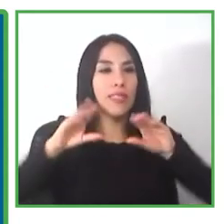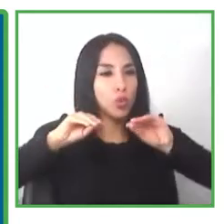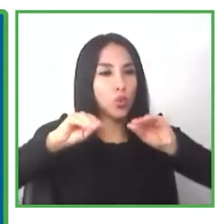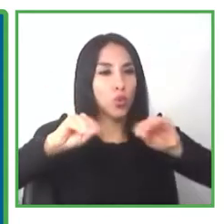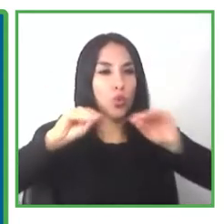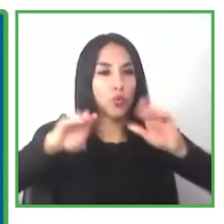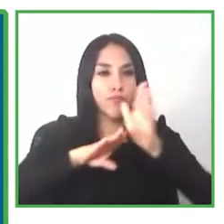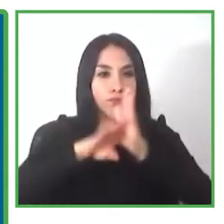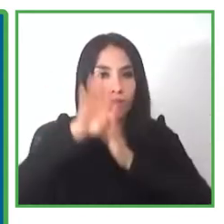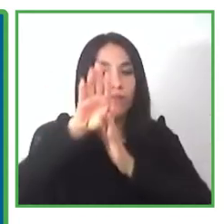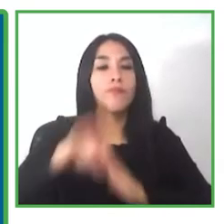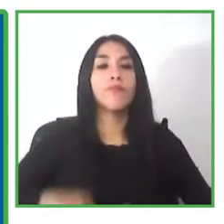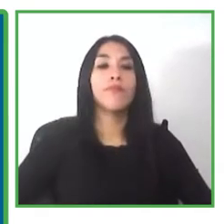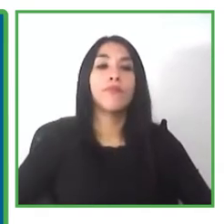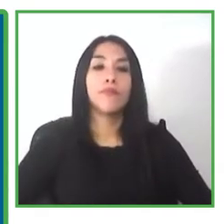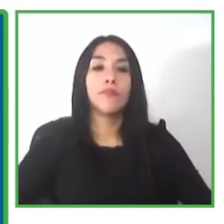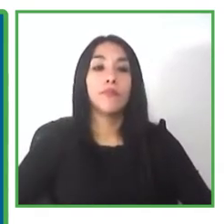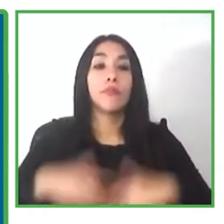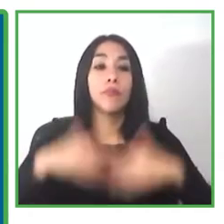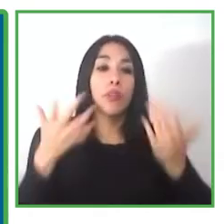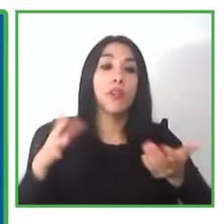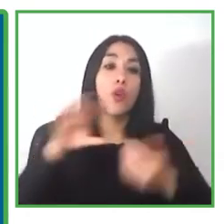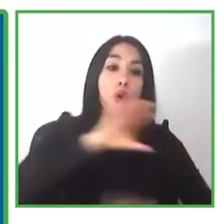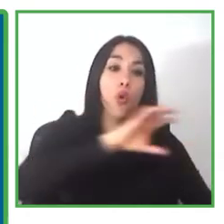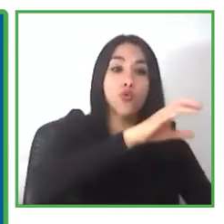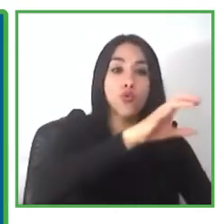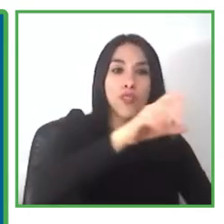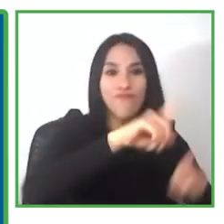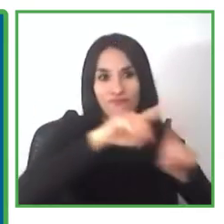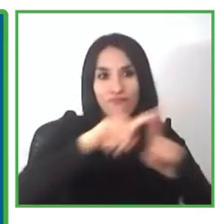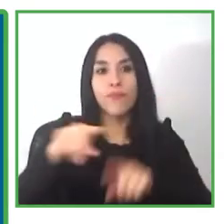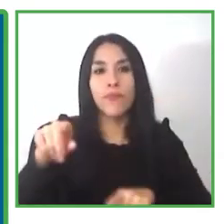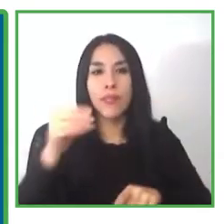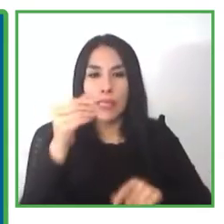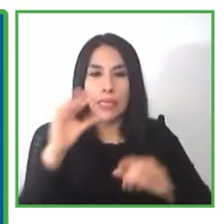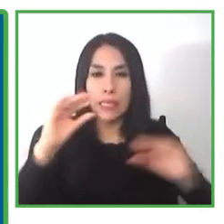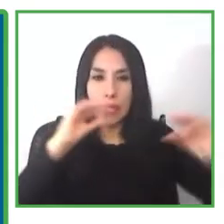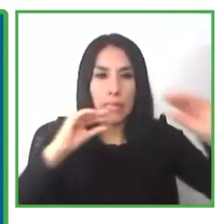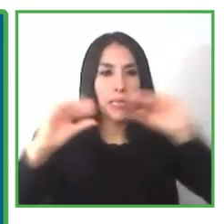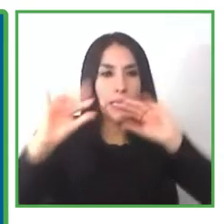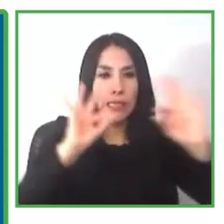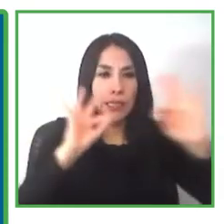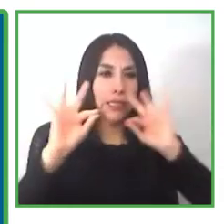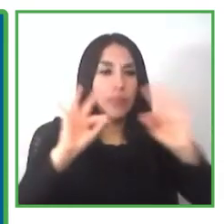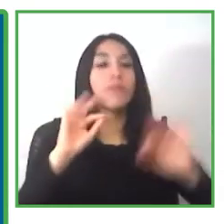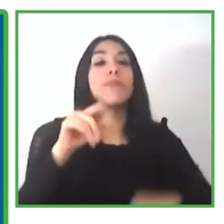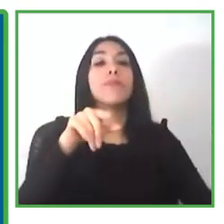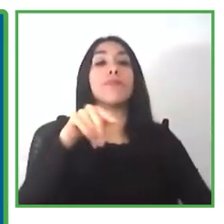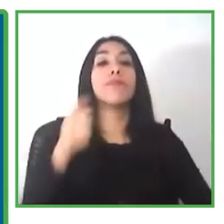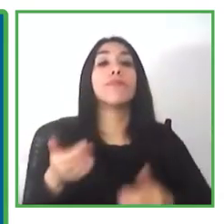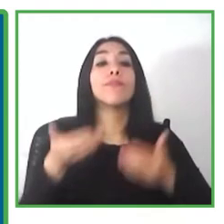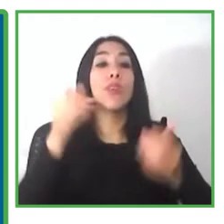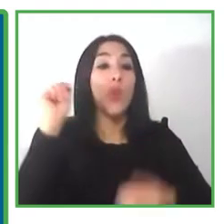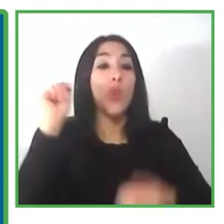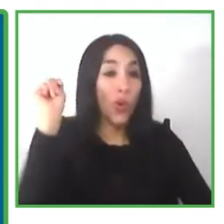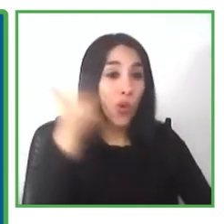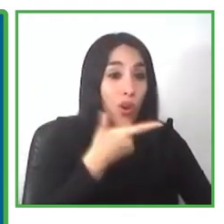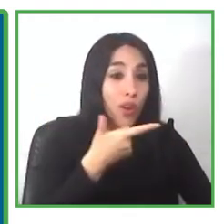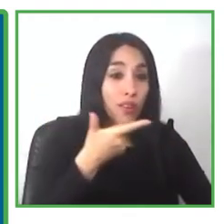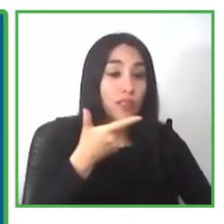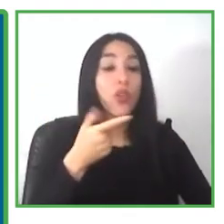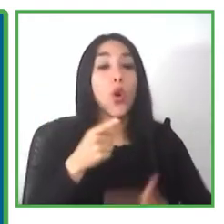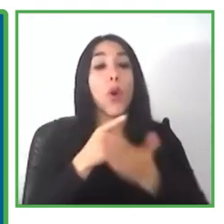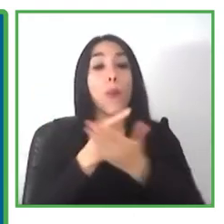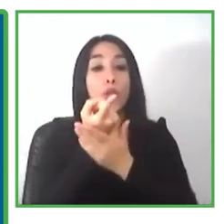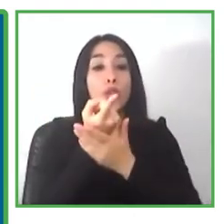countries that have low incomes mainly and we should also give everyone the opportunity to explore new